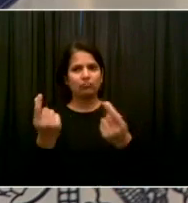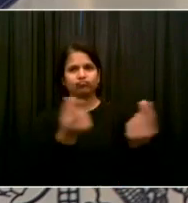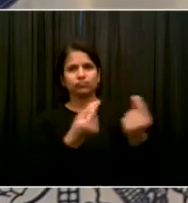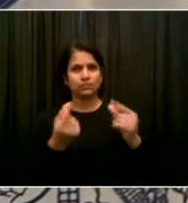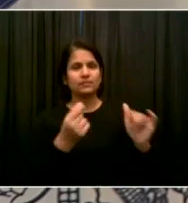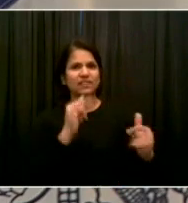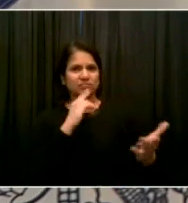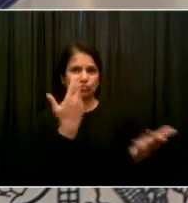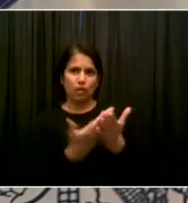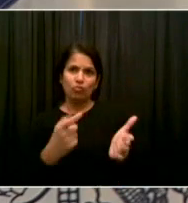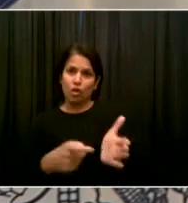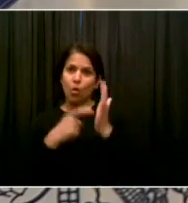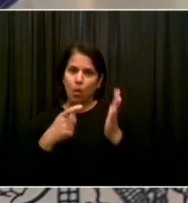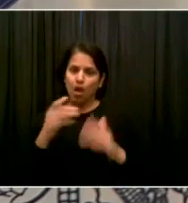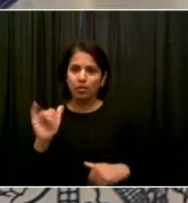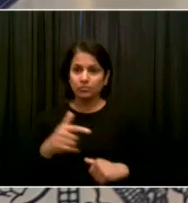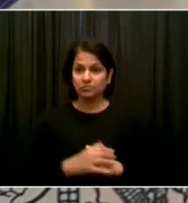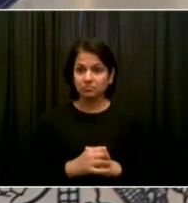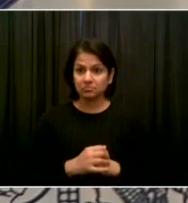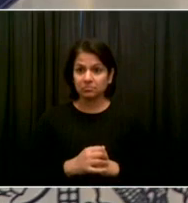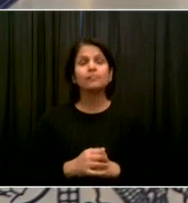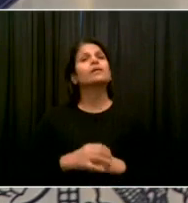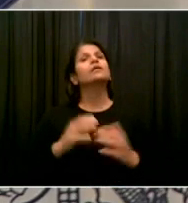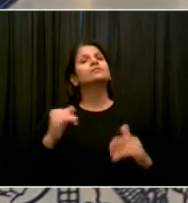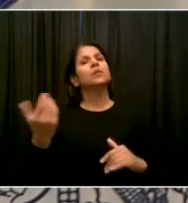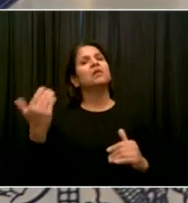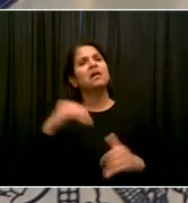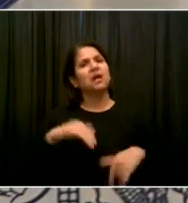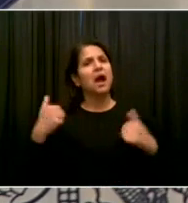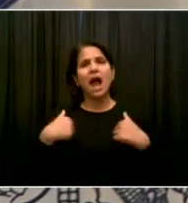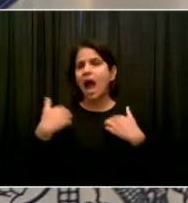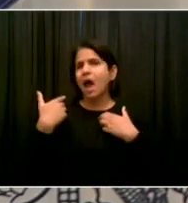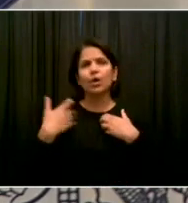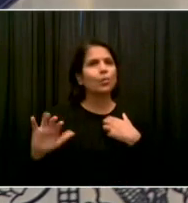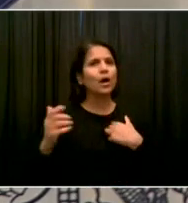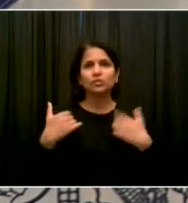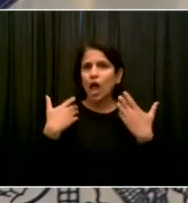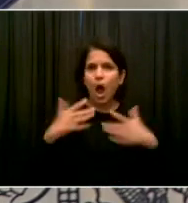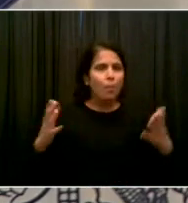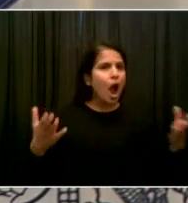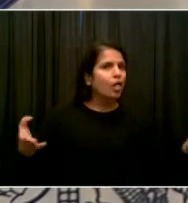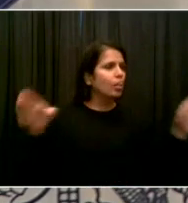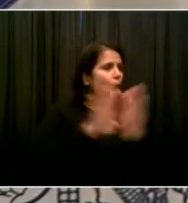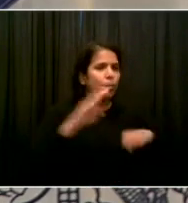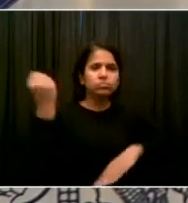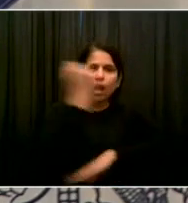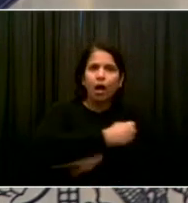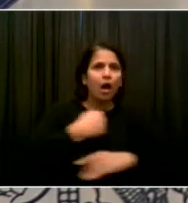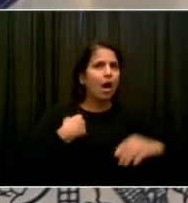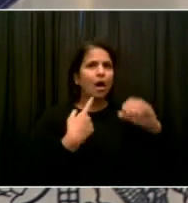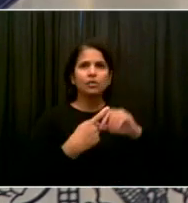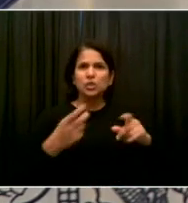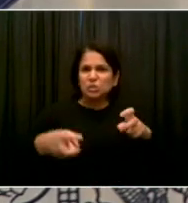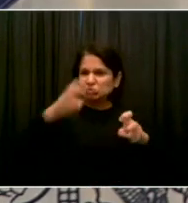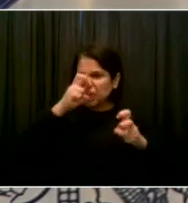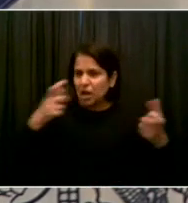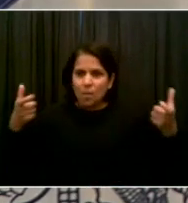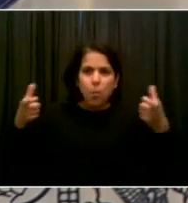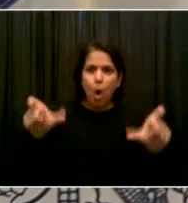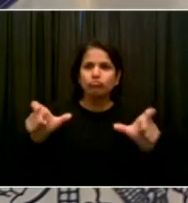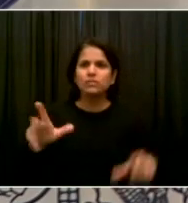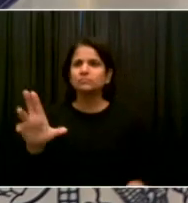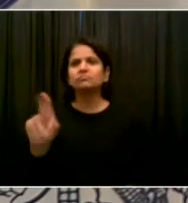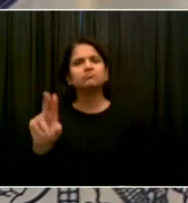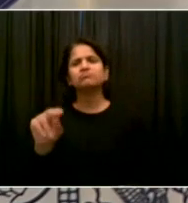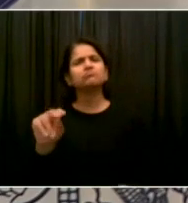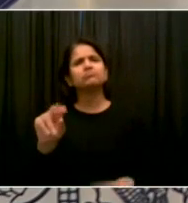shutdowns, against restrictions, in favor of vaccination. And thank God we have the high level vaccination we have. And thank God we